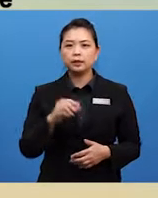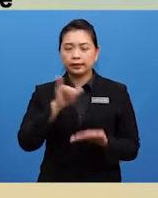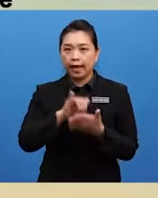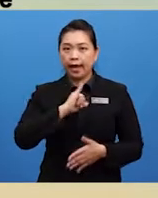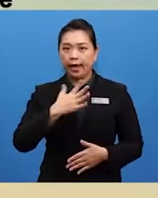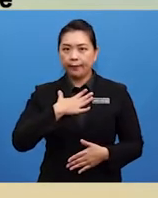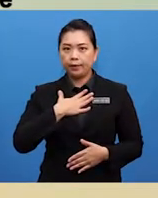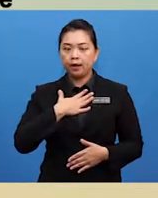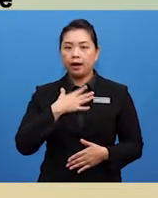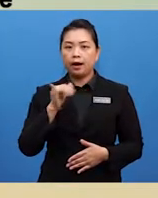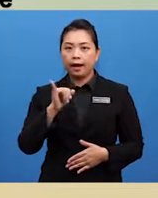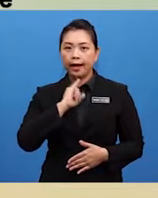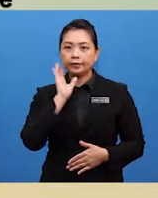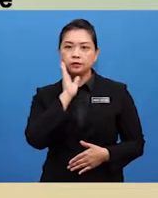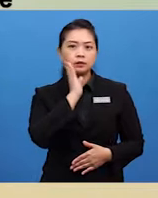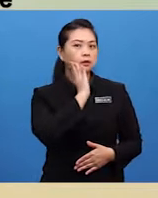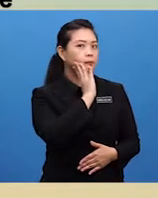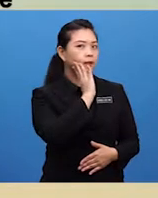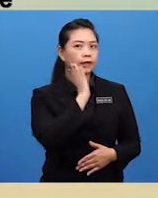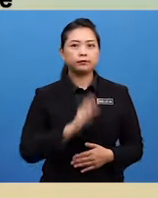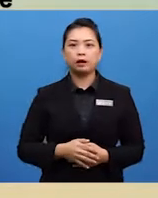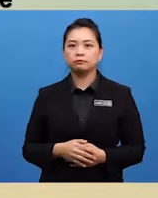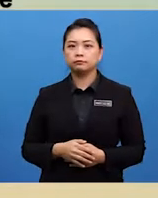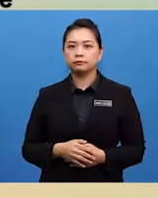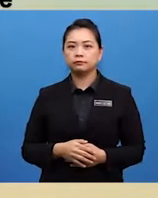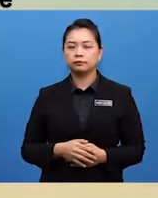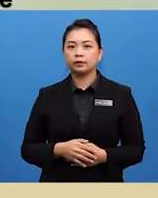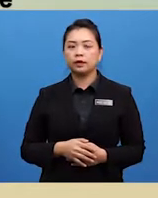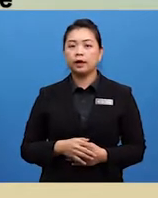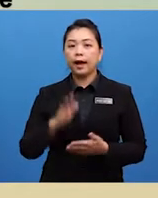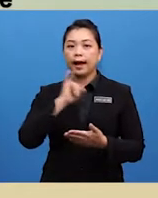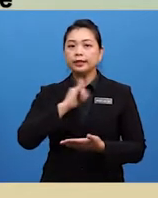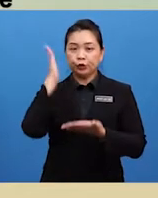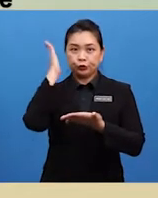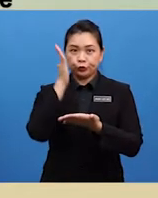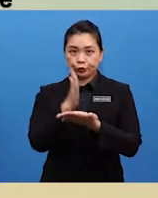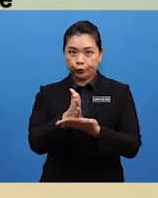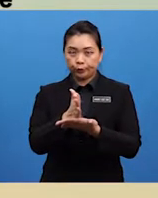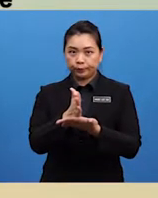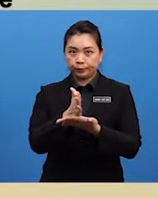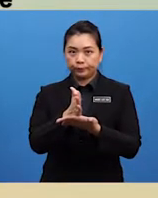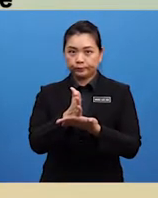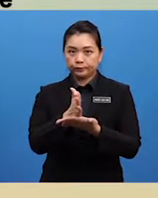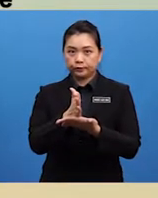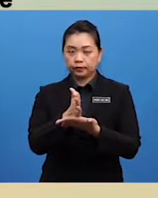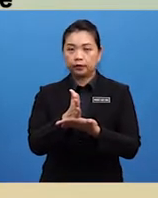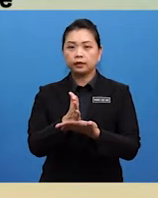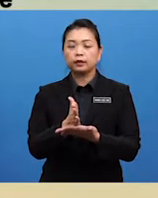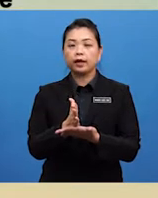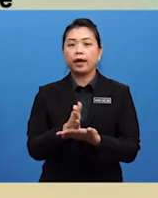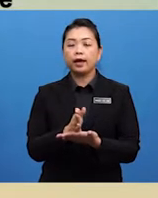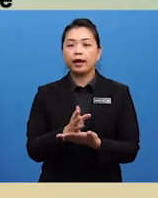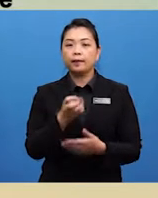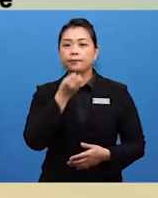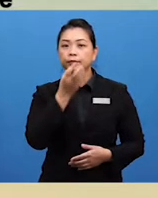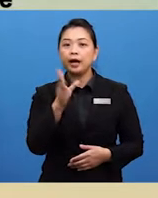am, I turned my head around. I stopped in my track, warned Adi